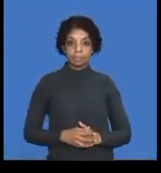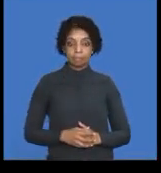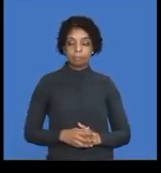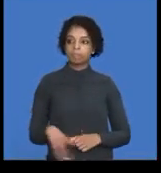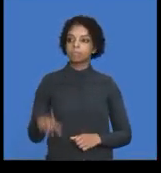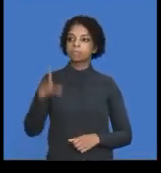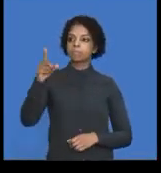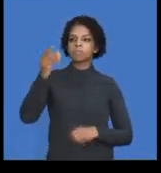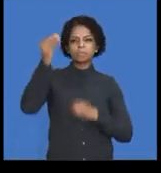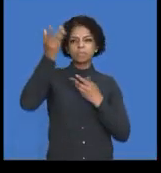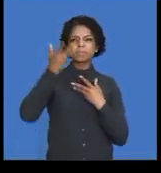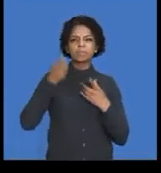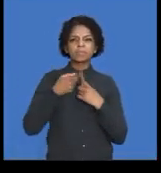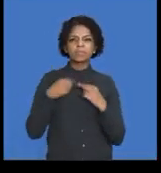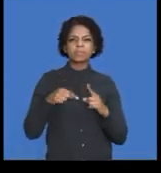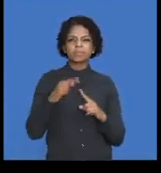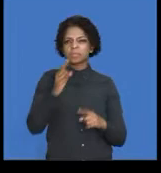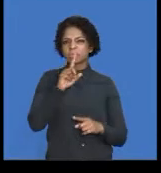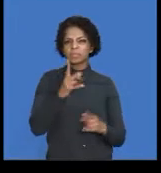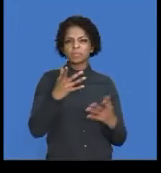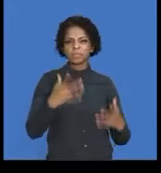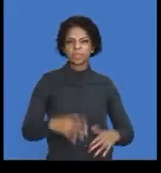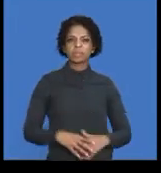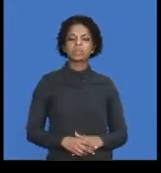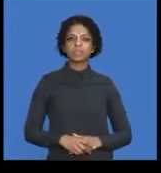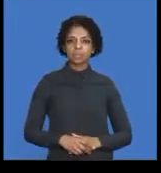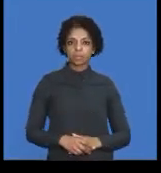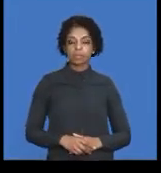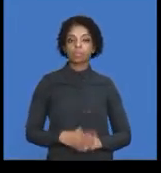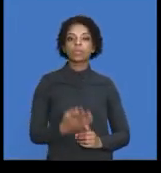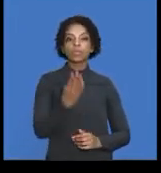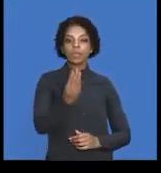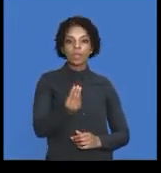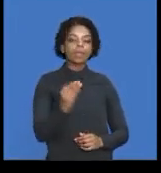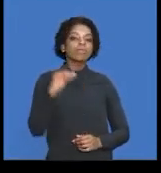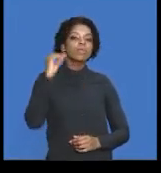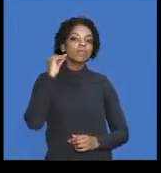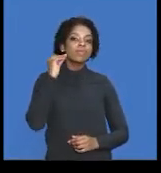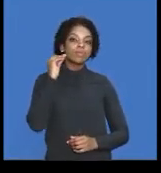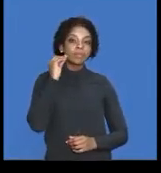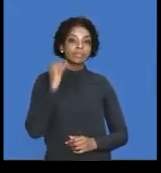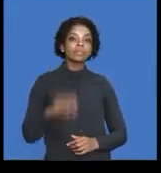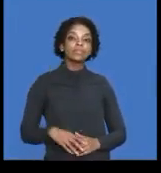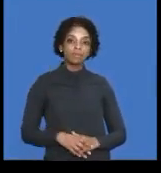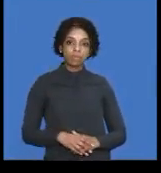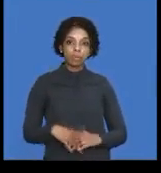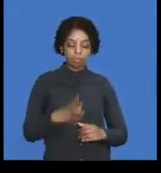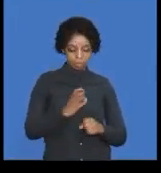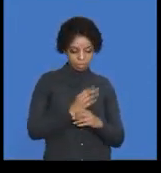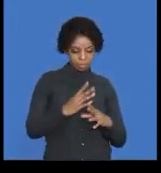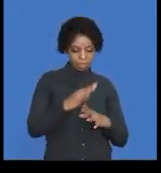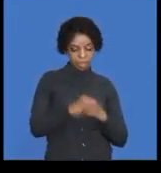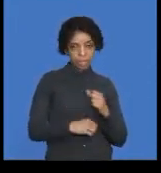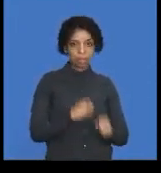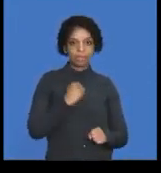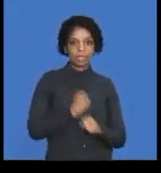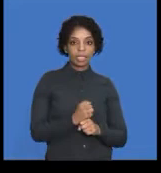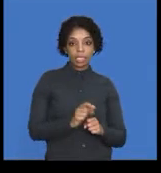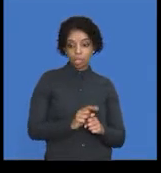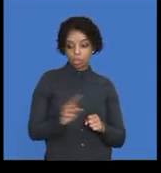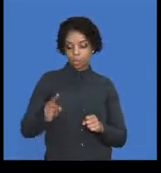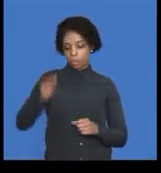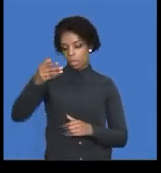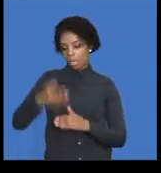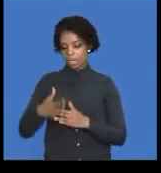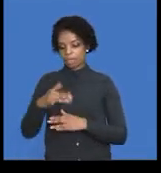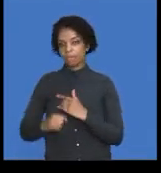you've got information of raw material stock, beginning of the year, end of the year. Your arrow